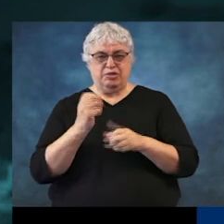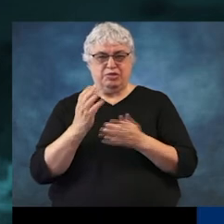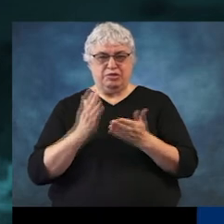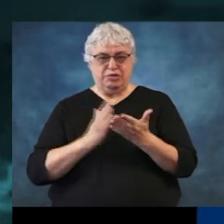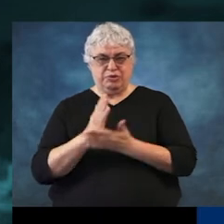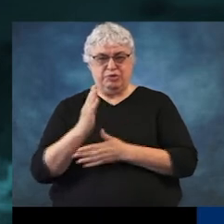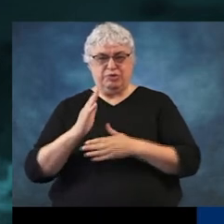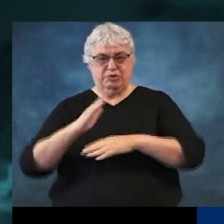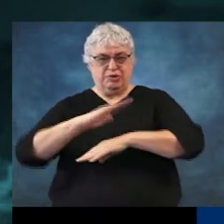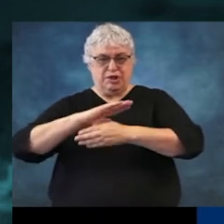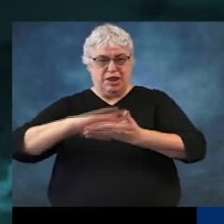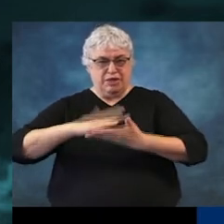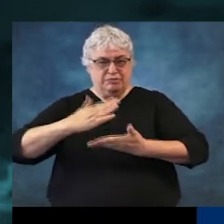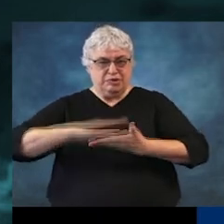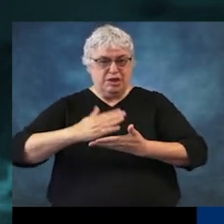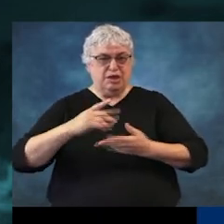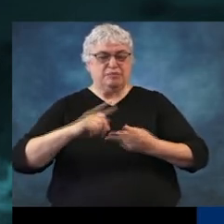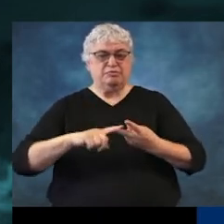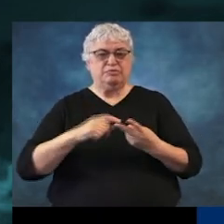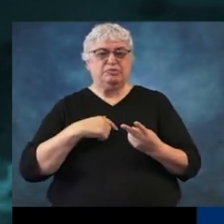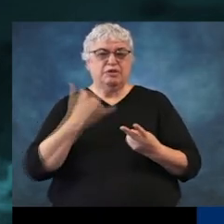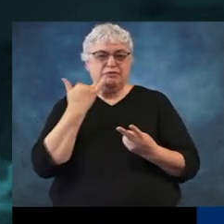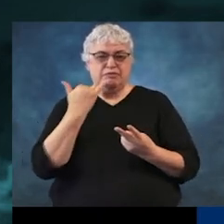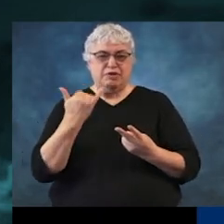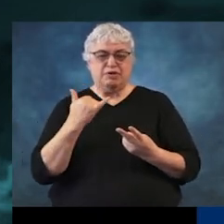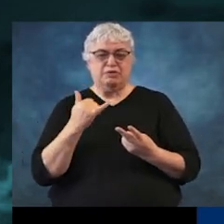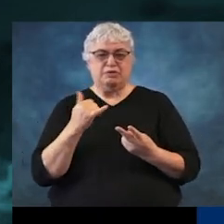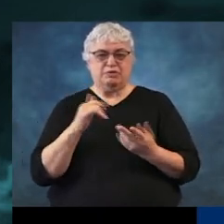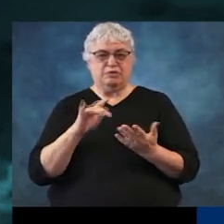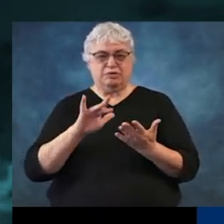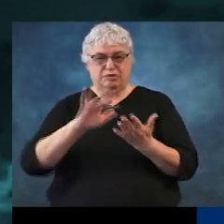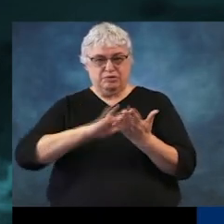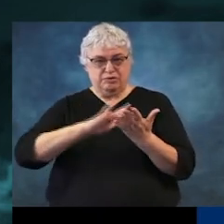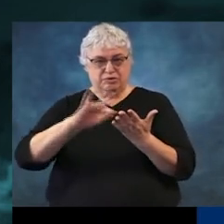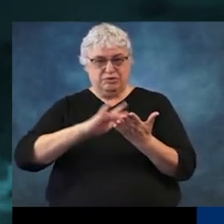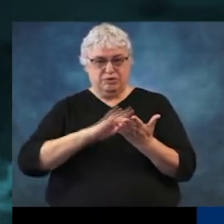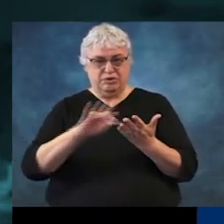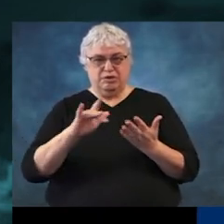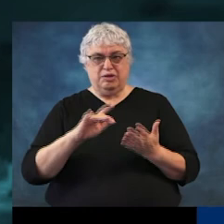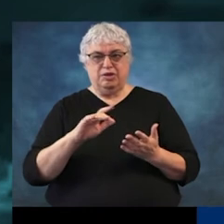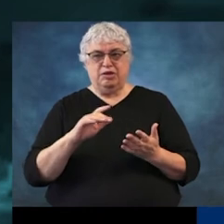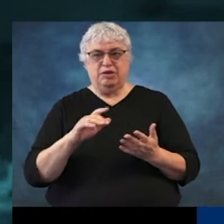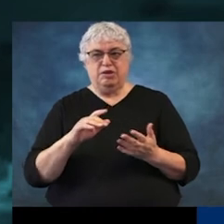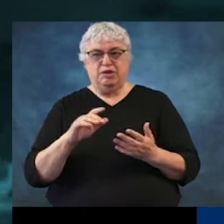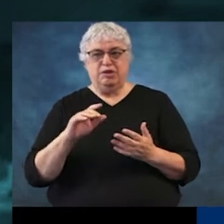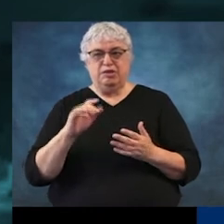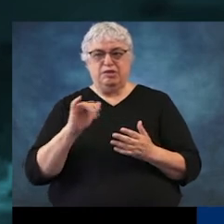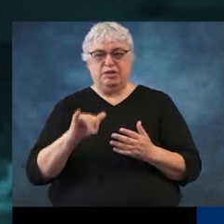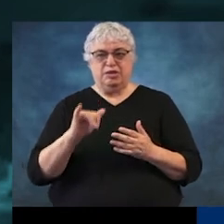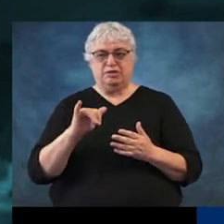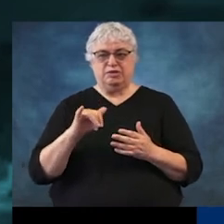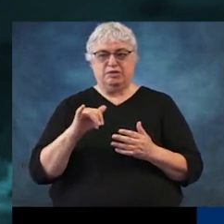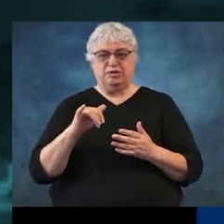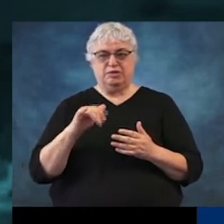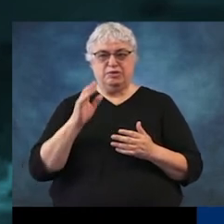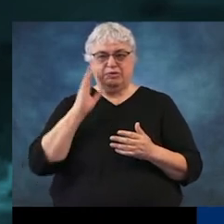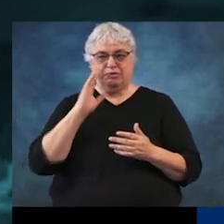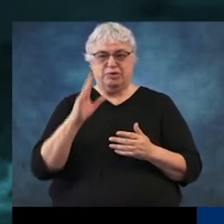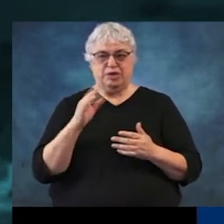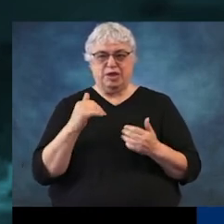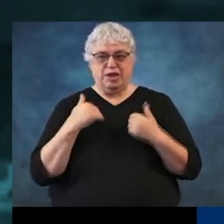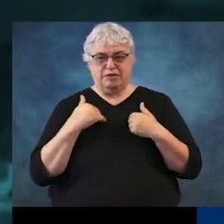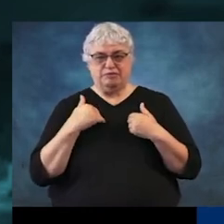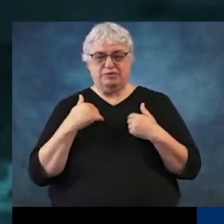or even on your phone. We also have a mobile website for this. And so this is our network of gauges that the flood control